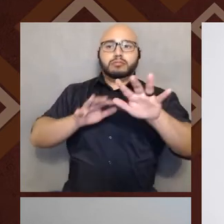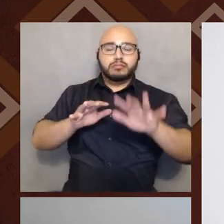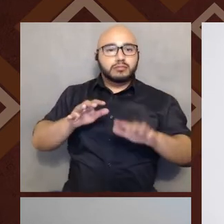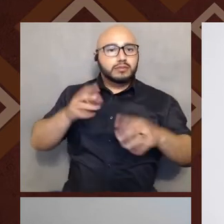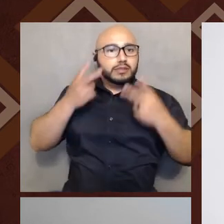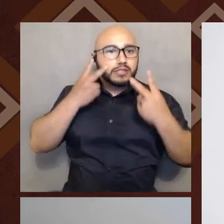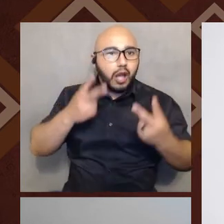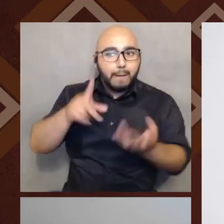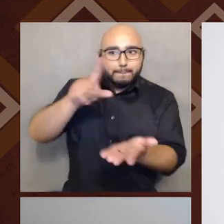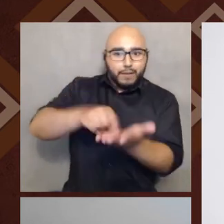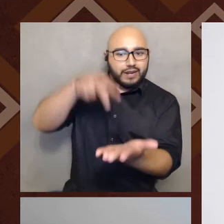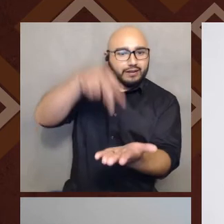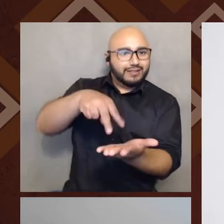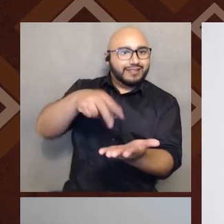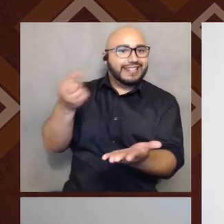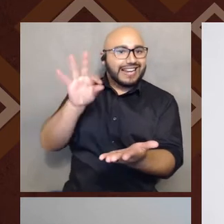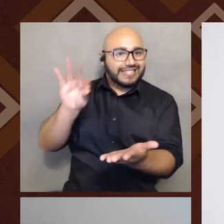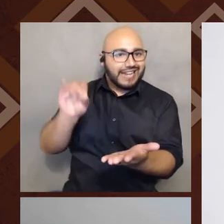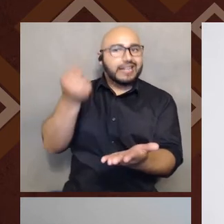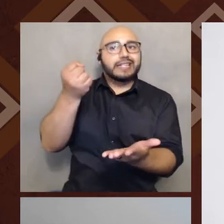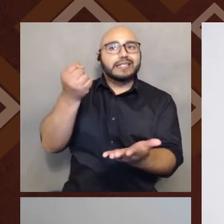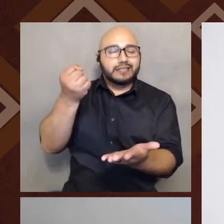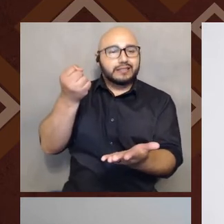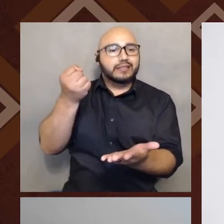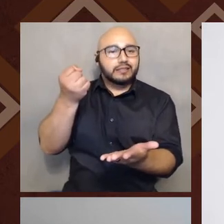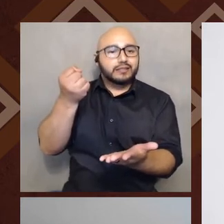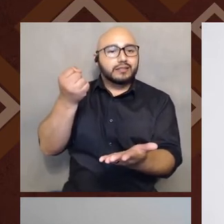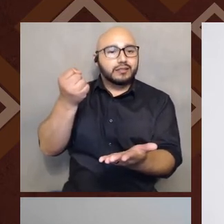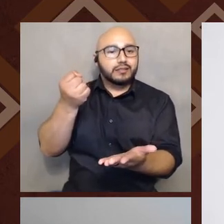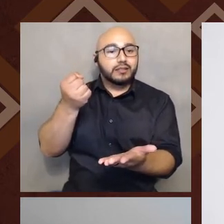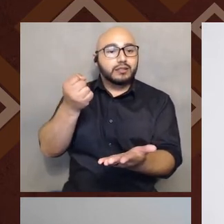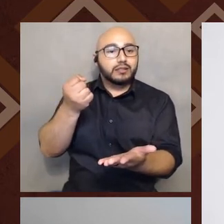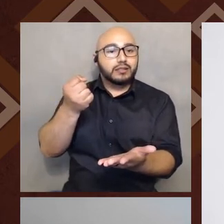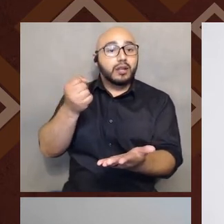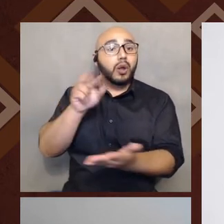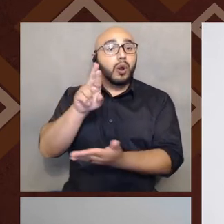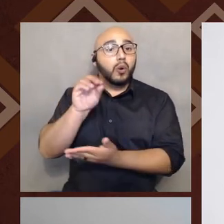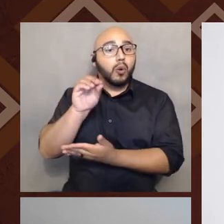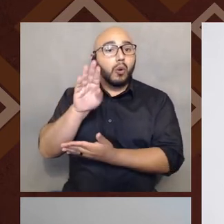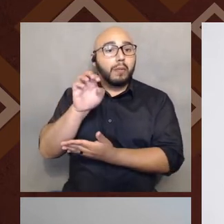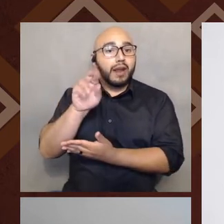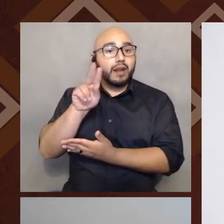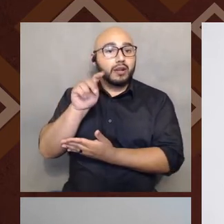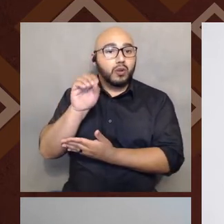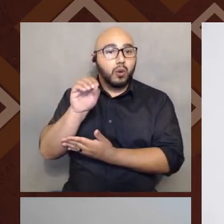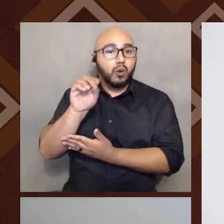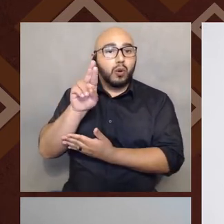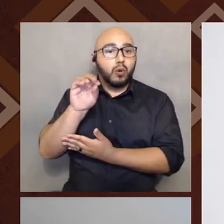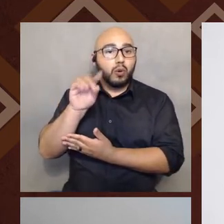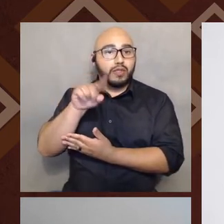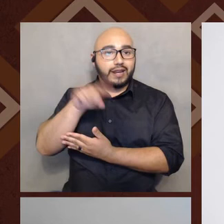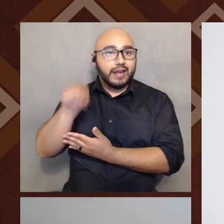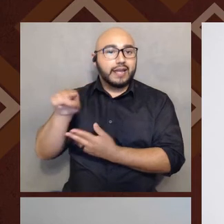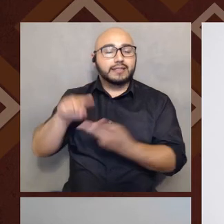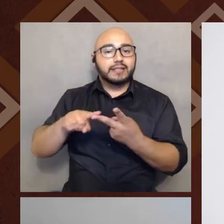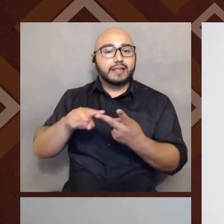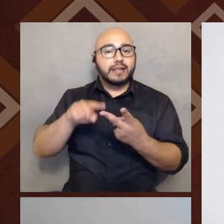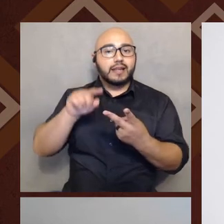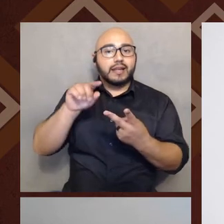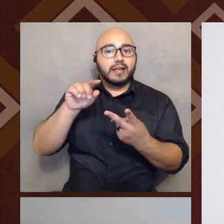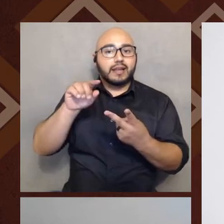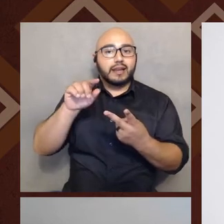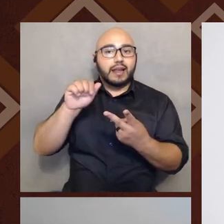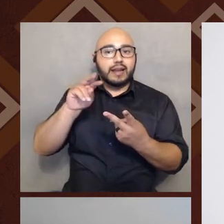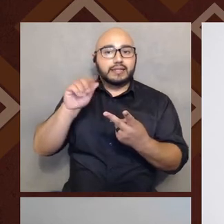in print in the, and again, in the 1990s, um, Roberto Rodriguez and Patricia Gonzalez, who were professors at University of Arizona, um,